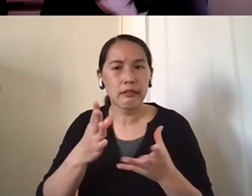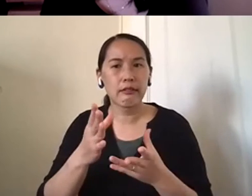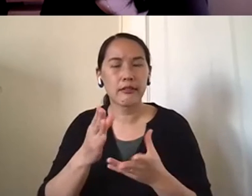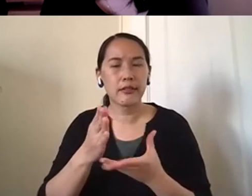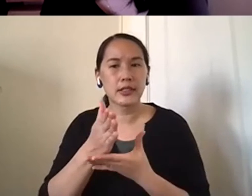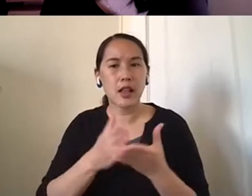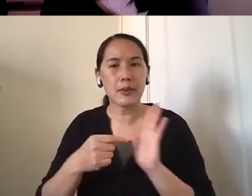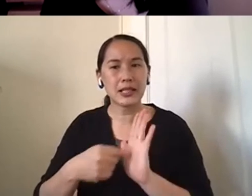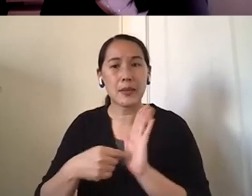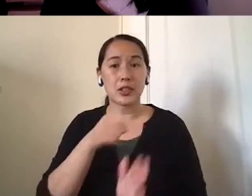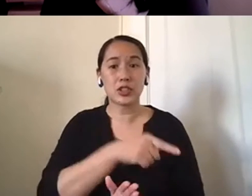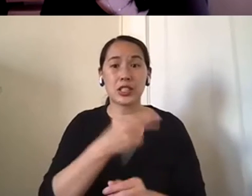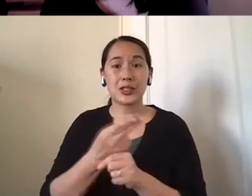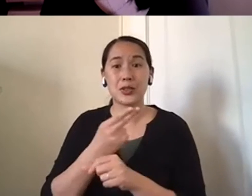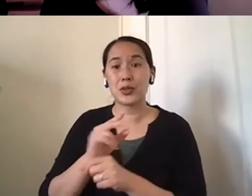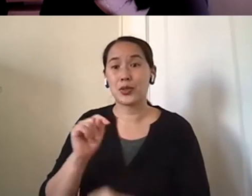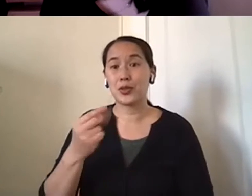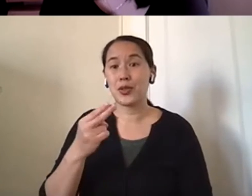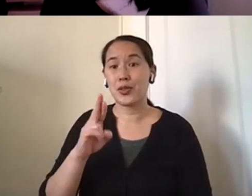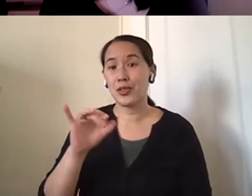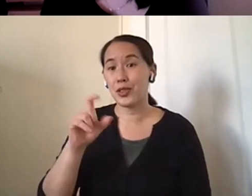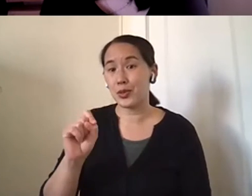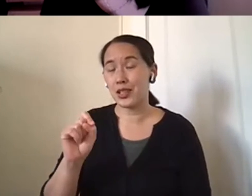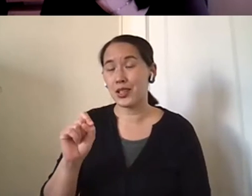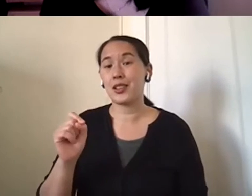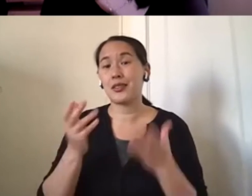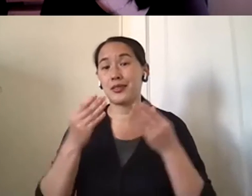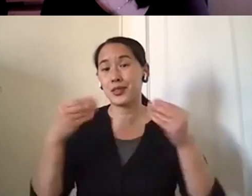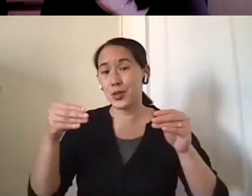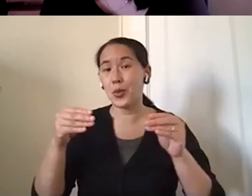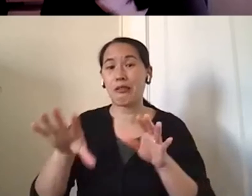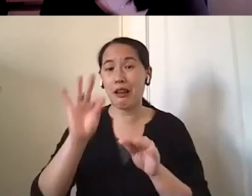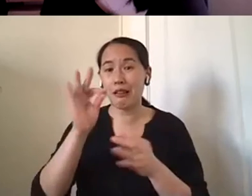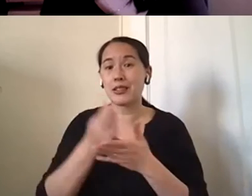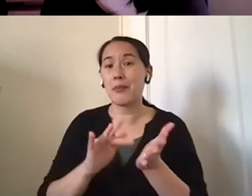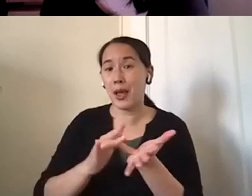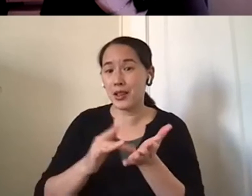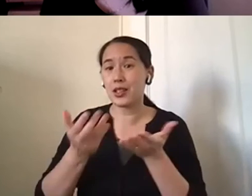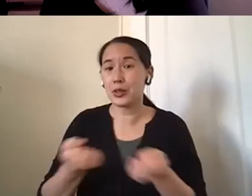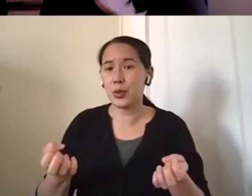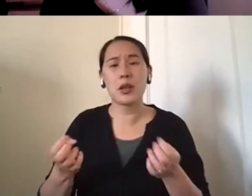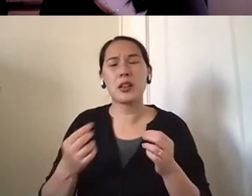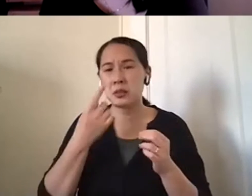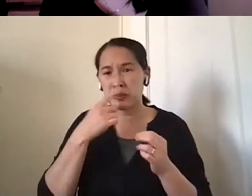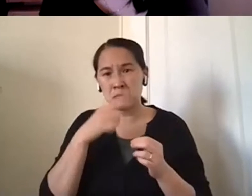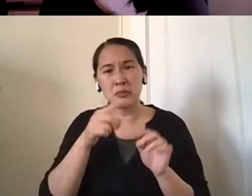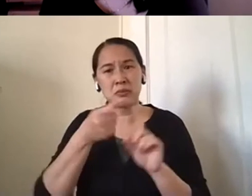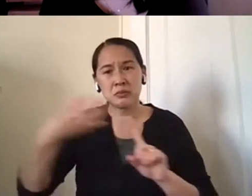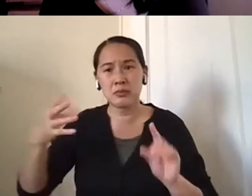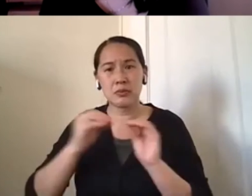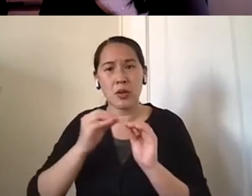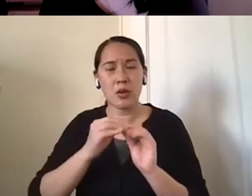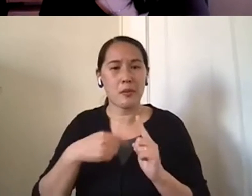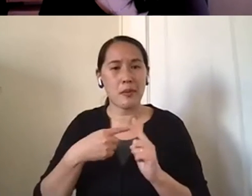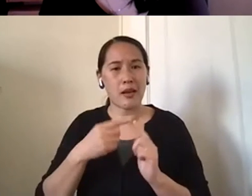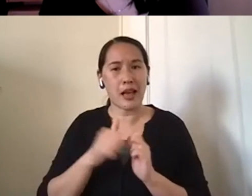she used the thrift store to find some of the medical equipment that she wanted. Can, can you talk a little bit more about how she dealt with the cost of,